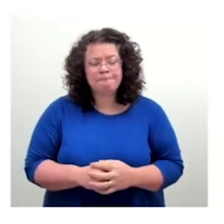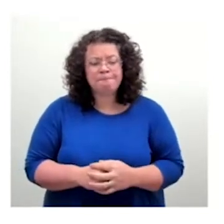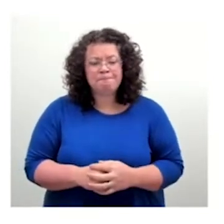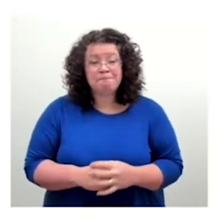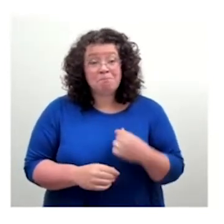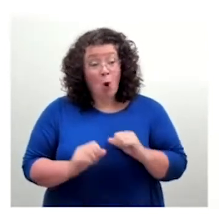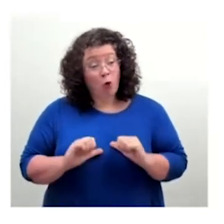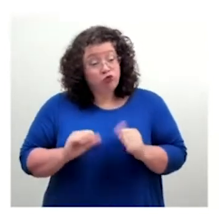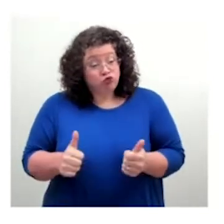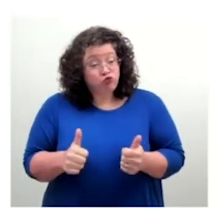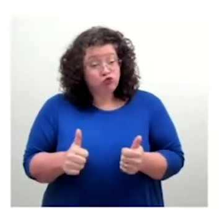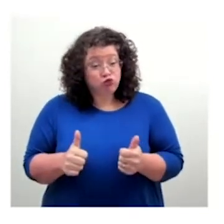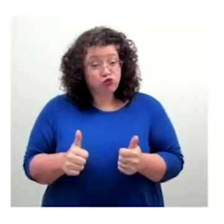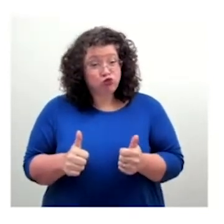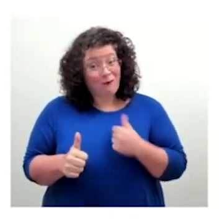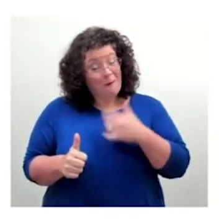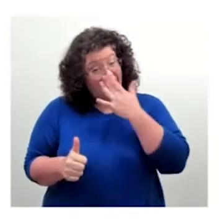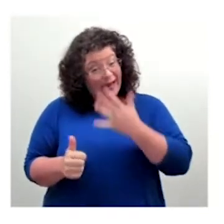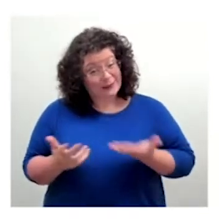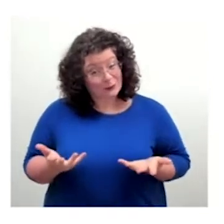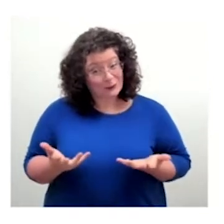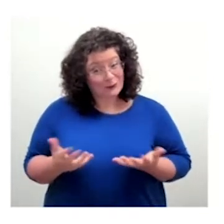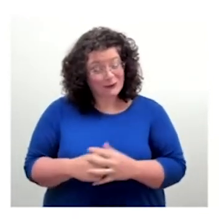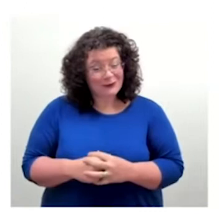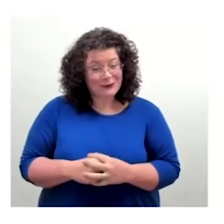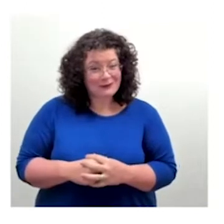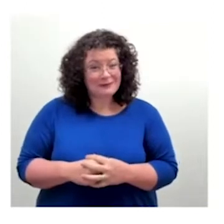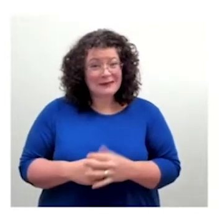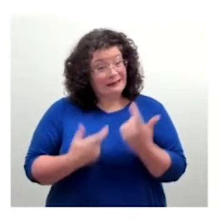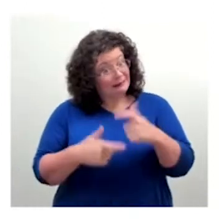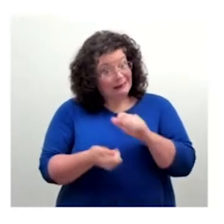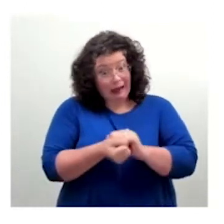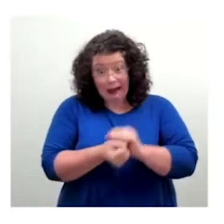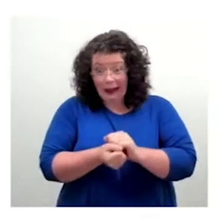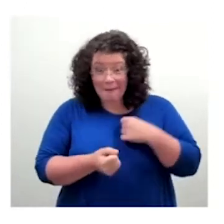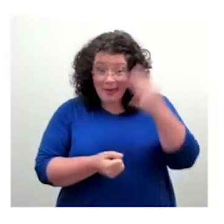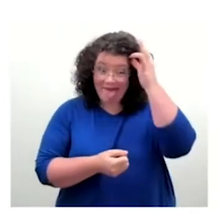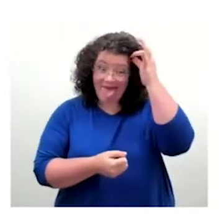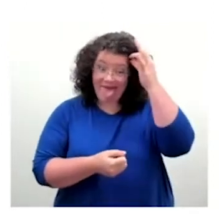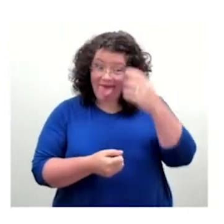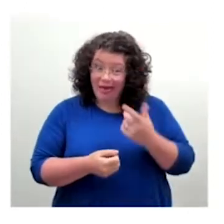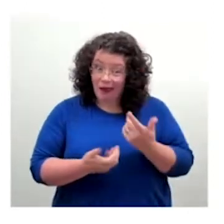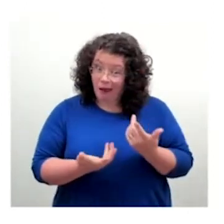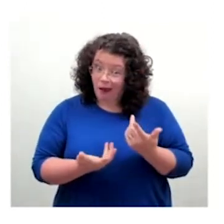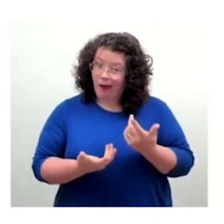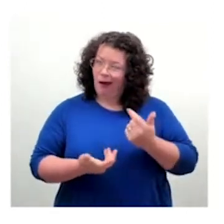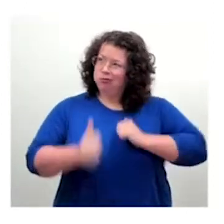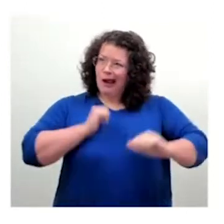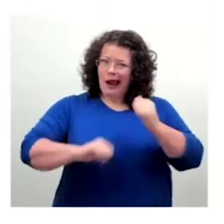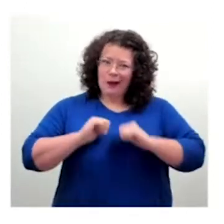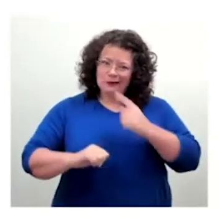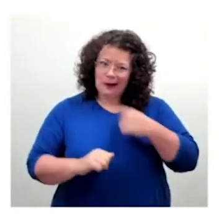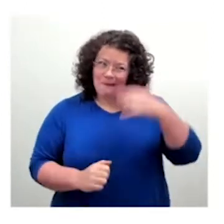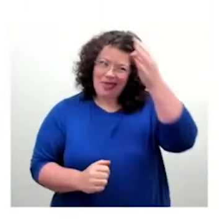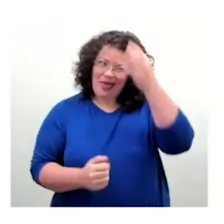have all my hair, you know, which not many men can proudly say. And I wear glasses as well, you know, as